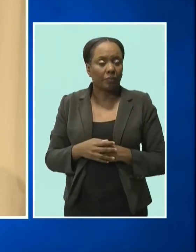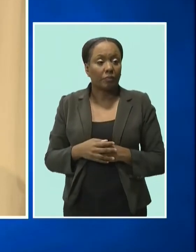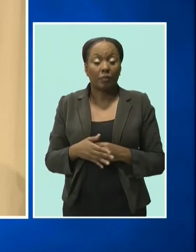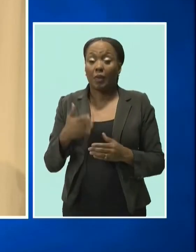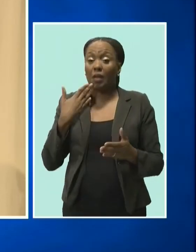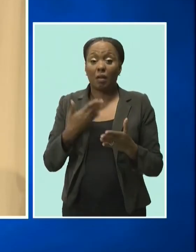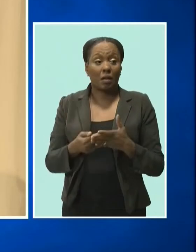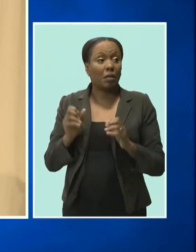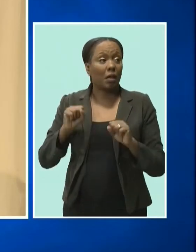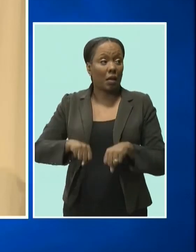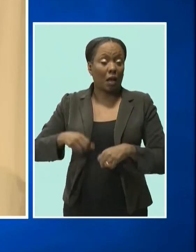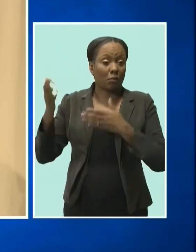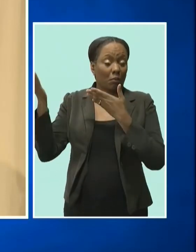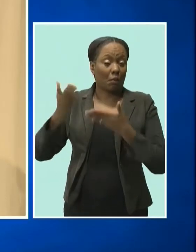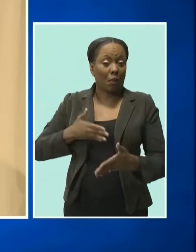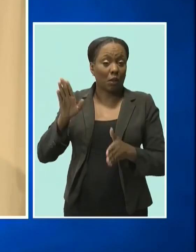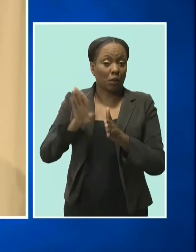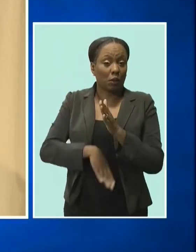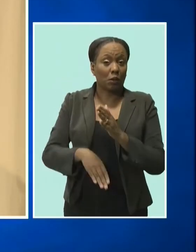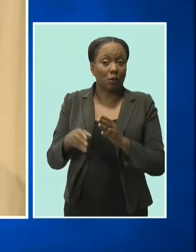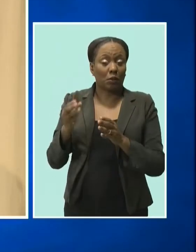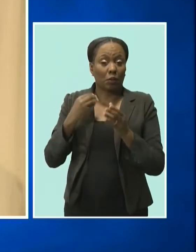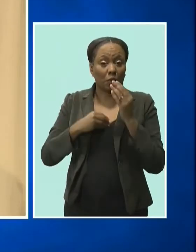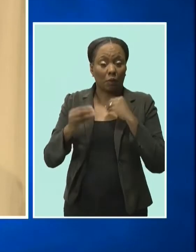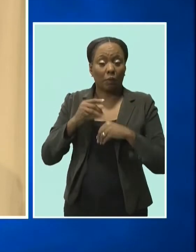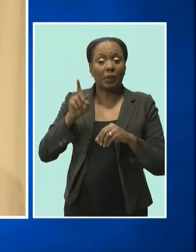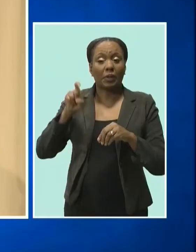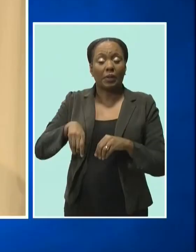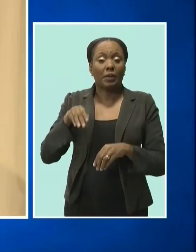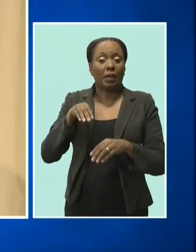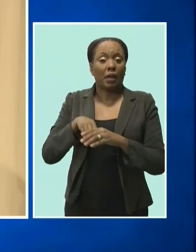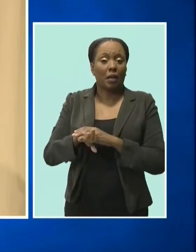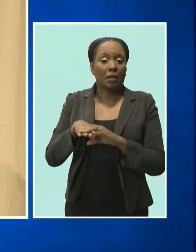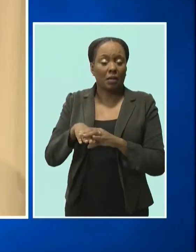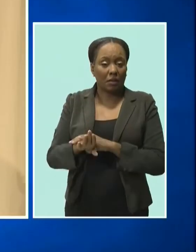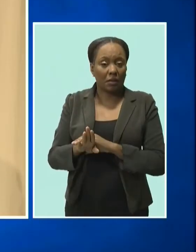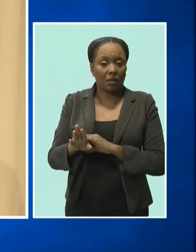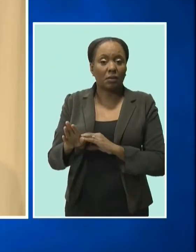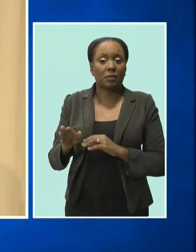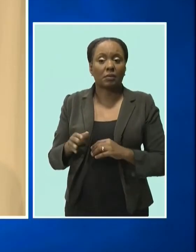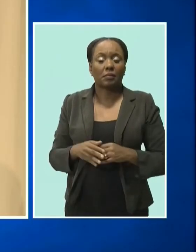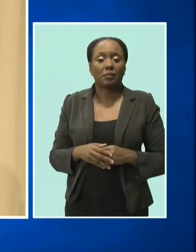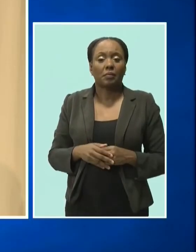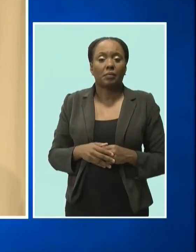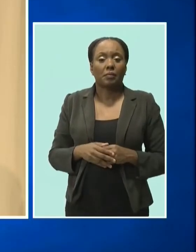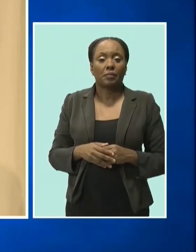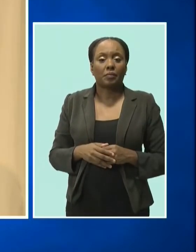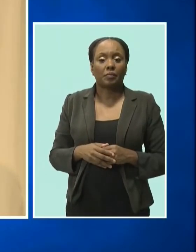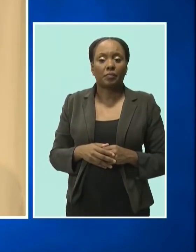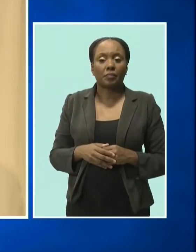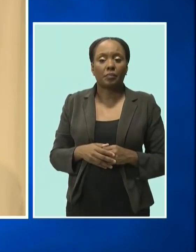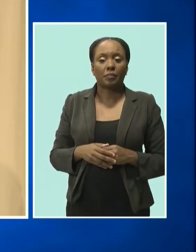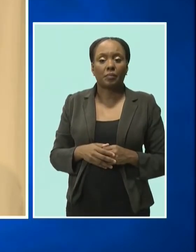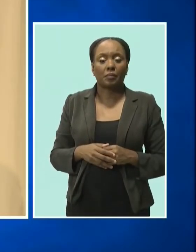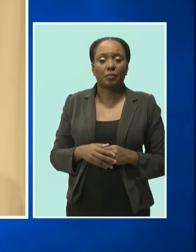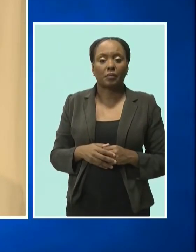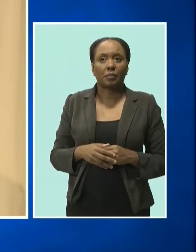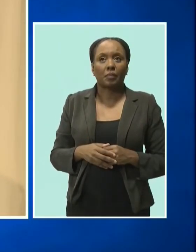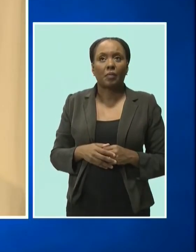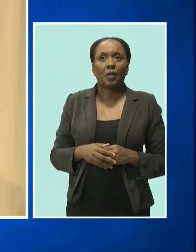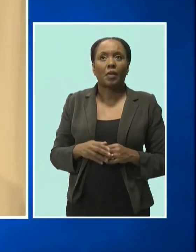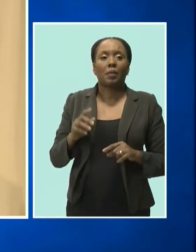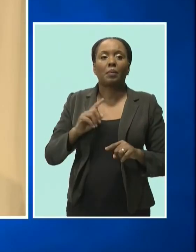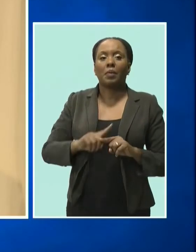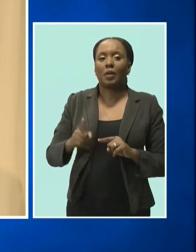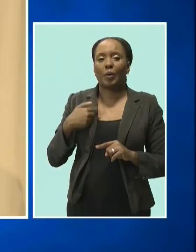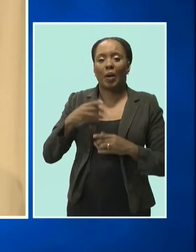cheap food because people low incomes need access to cheap food. But the problem is we're importing bad